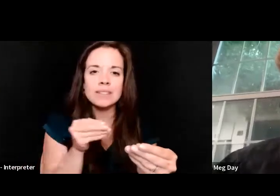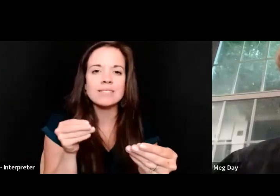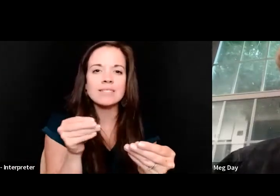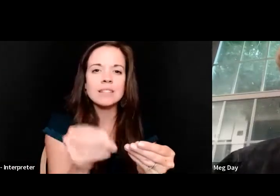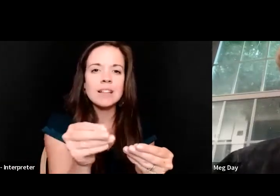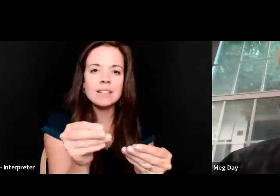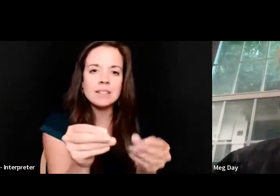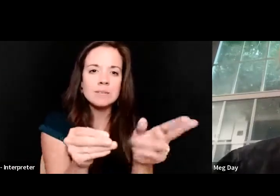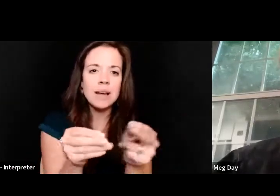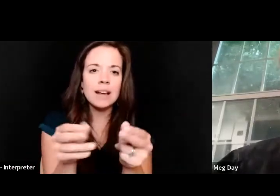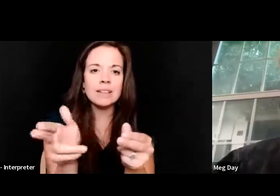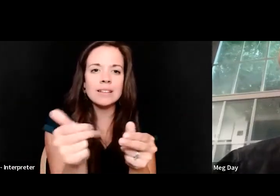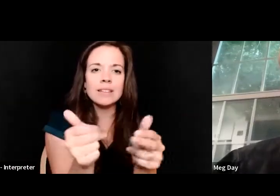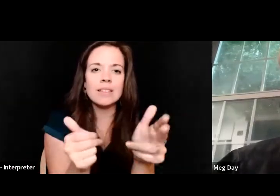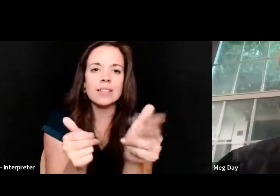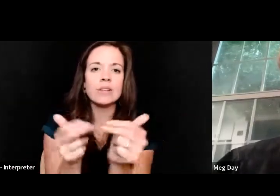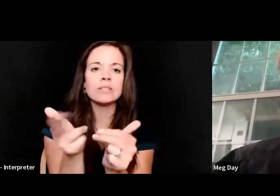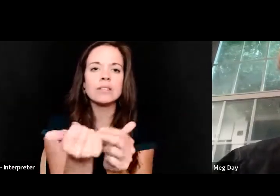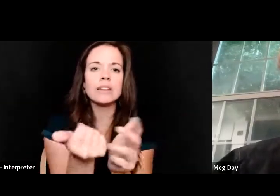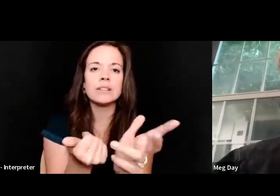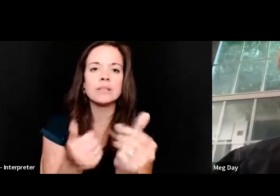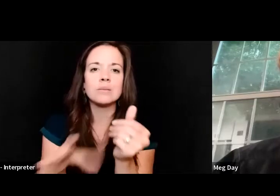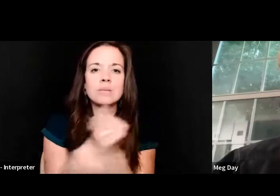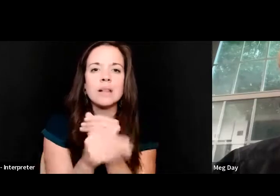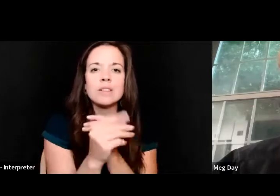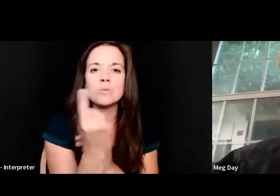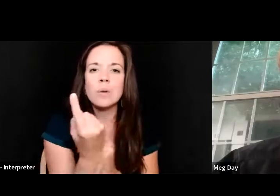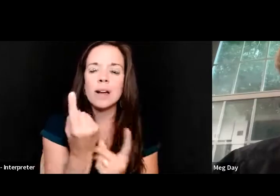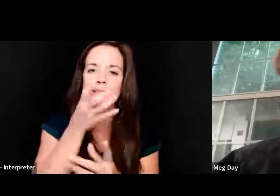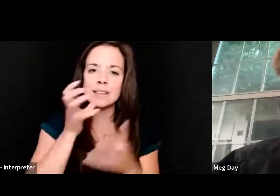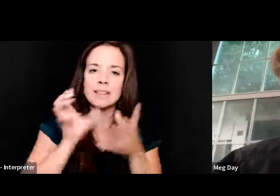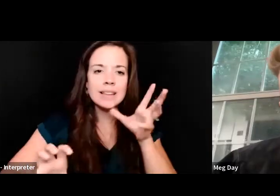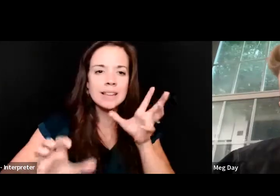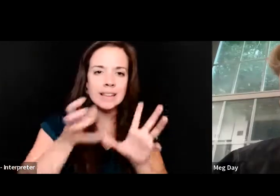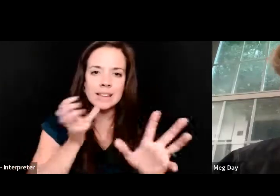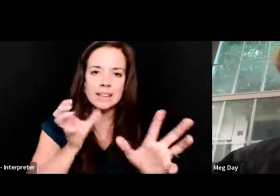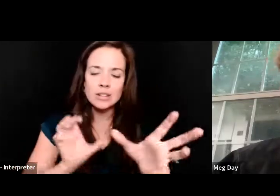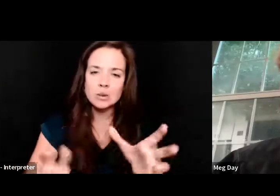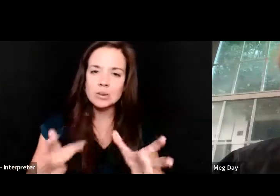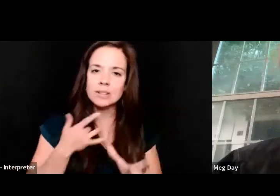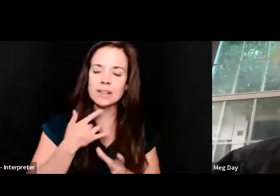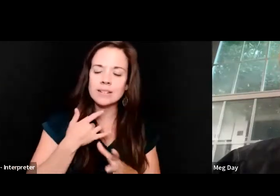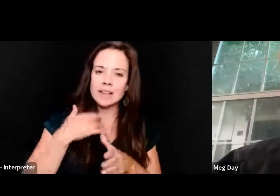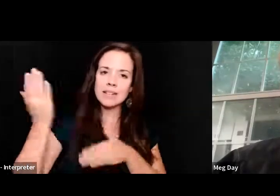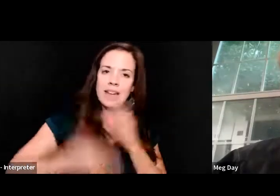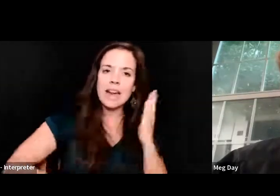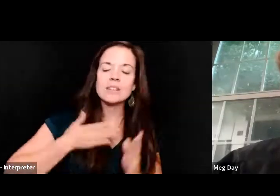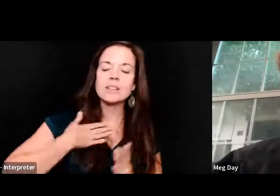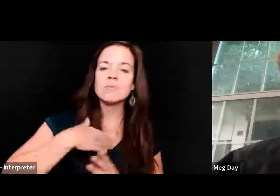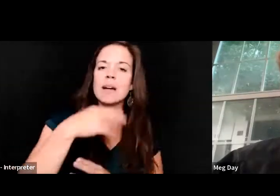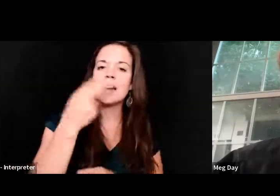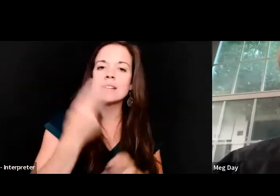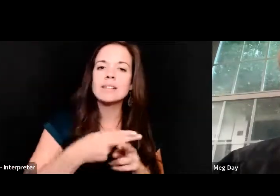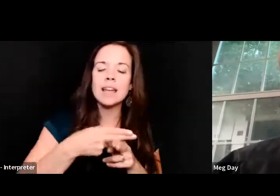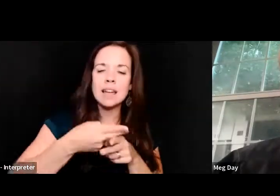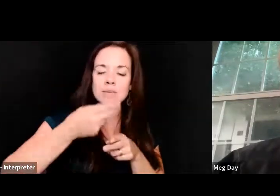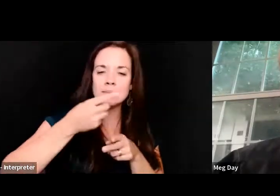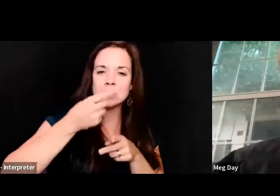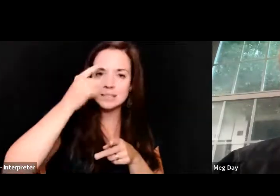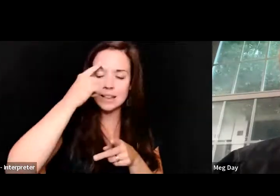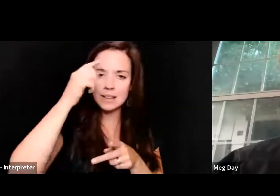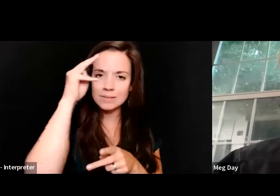on thirteen plus one, the heat of you sucking at the M of my name sign, my Girl Scout promise.